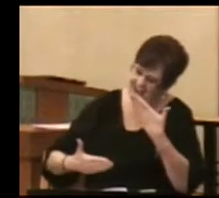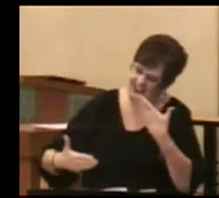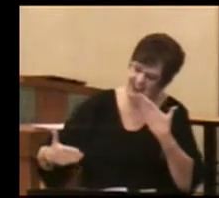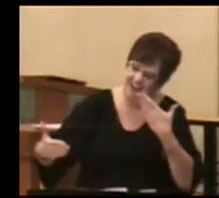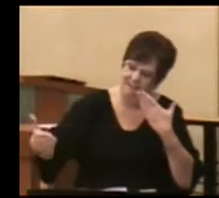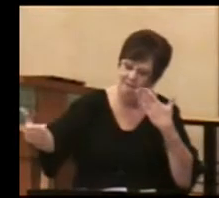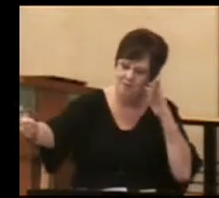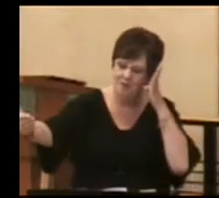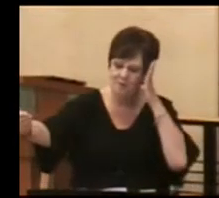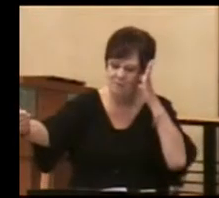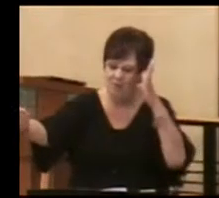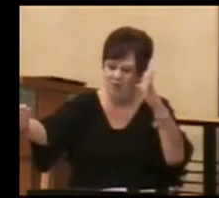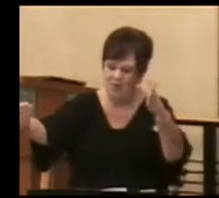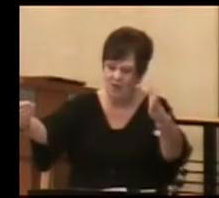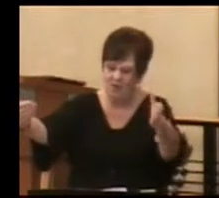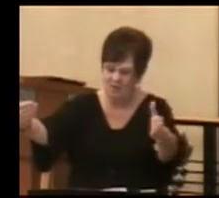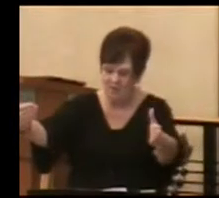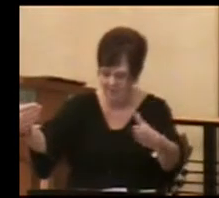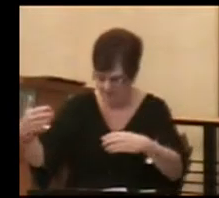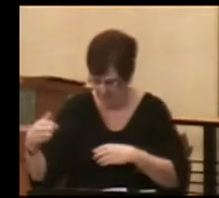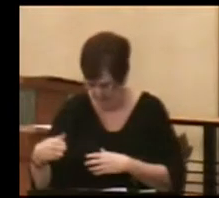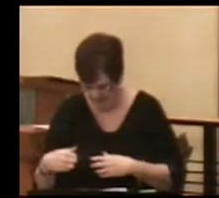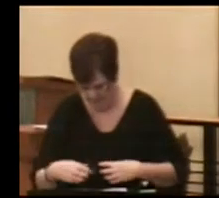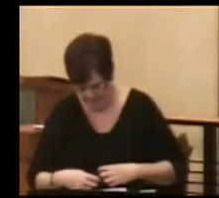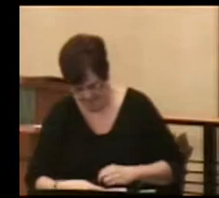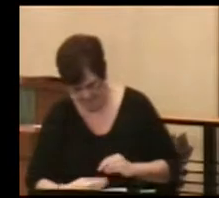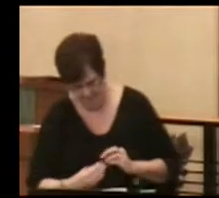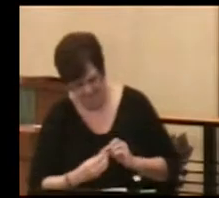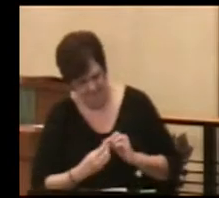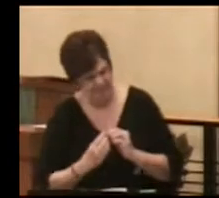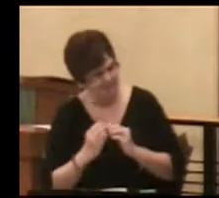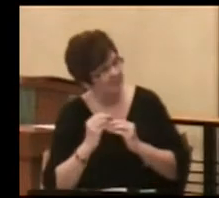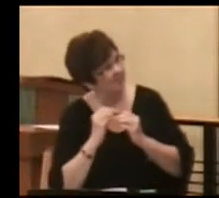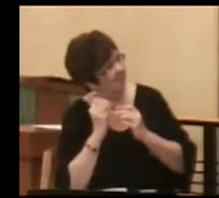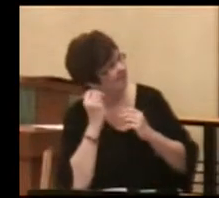evermore shall be.